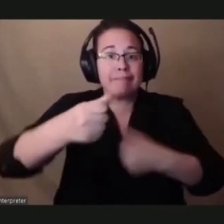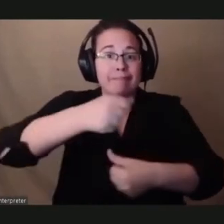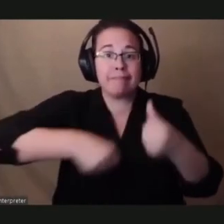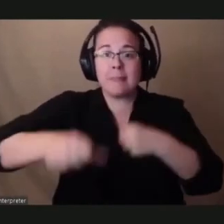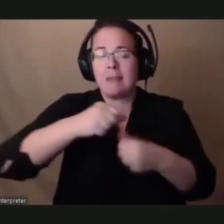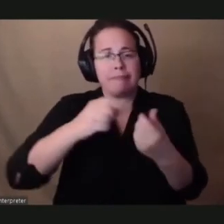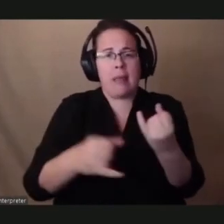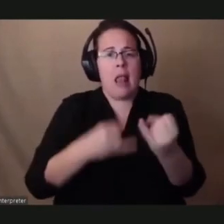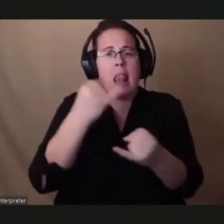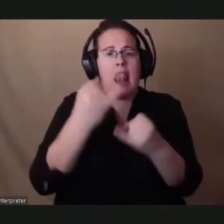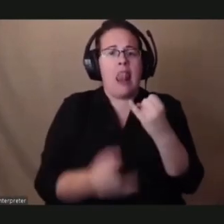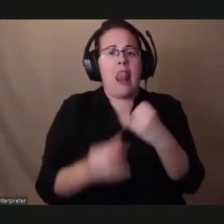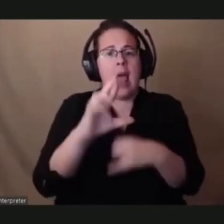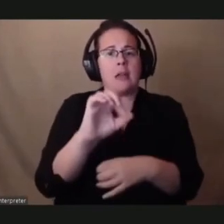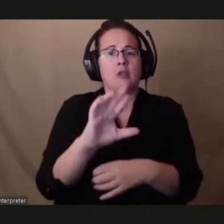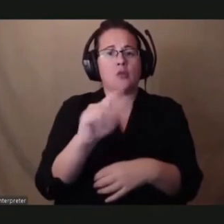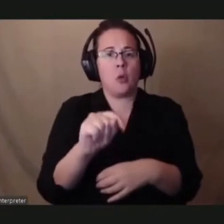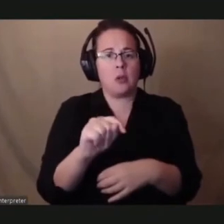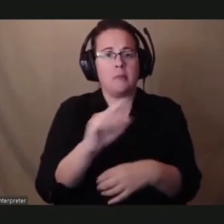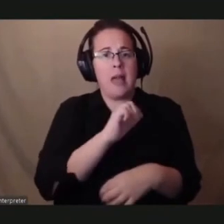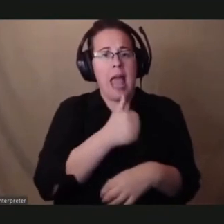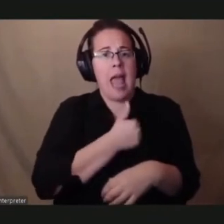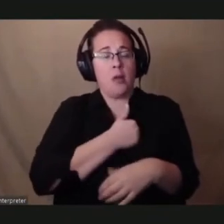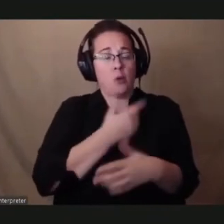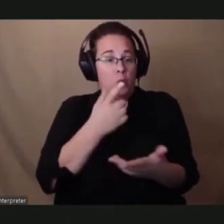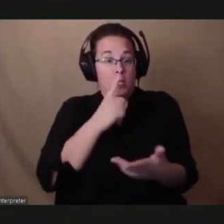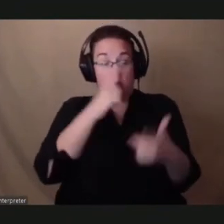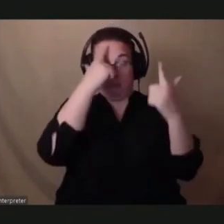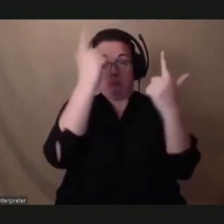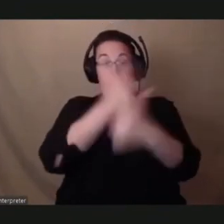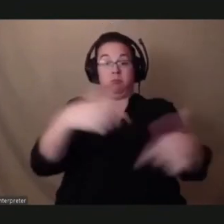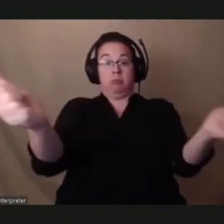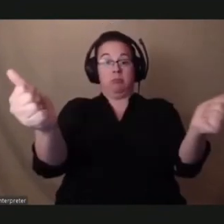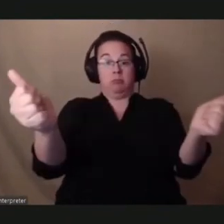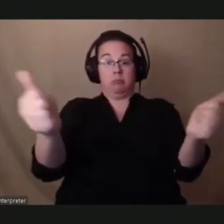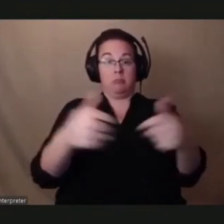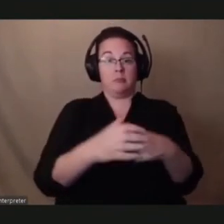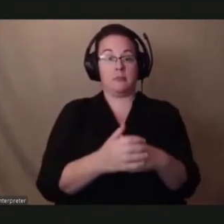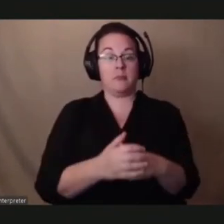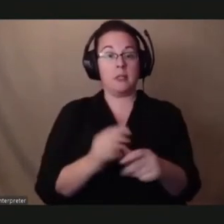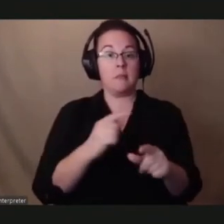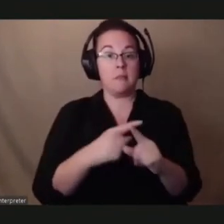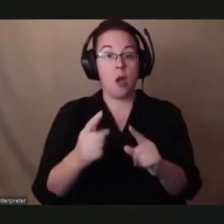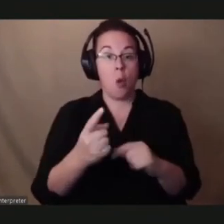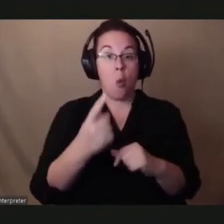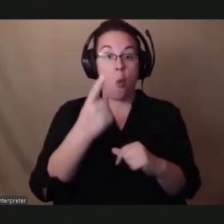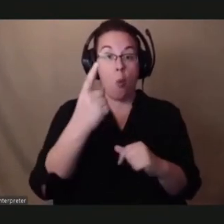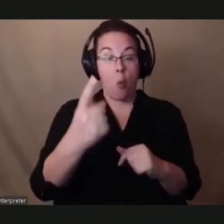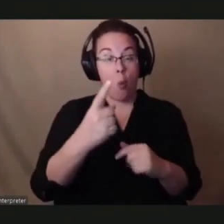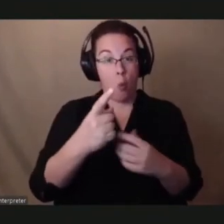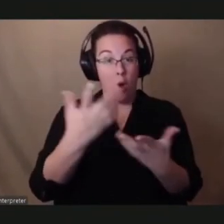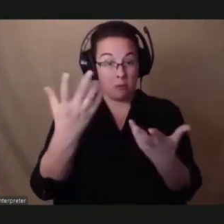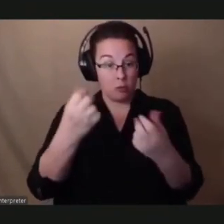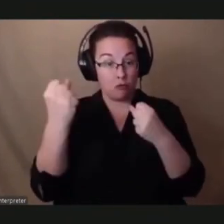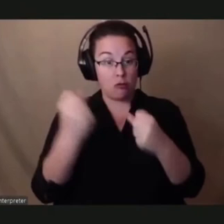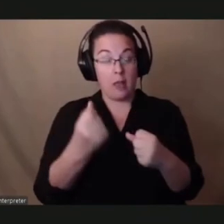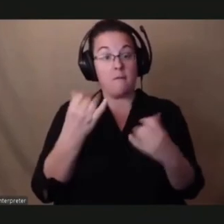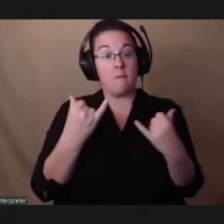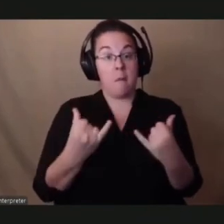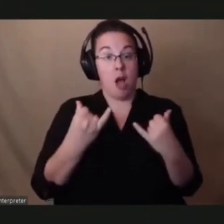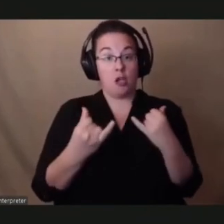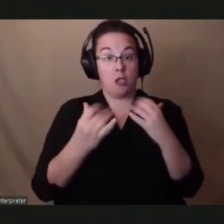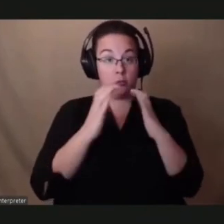continues to be, everyone is on their own. But one of the great strengths of our modern communications network is its